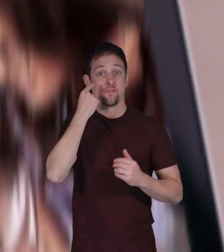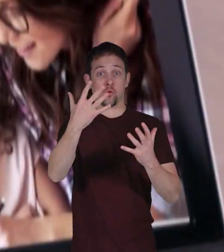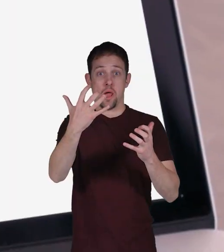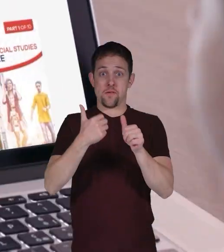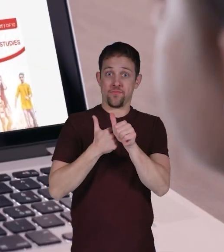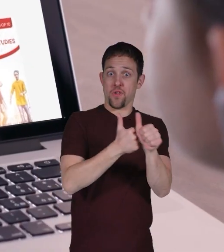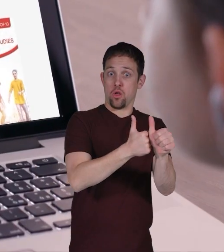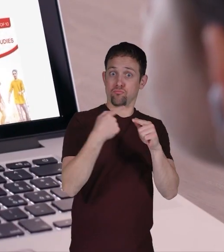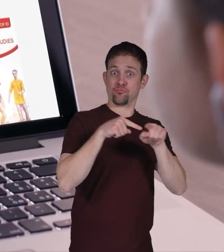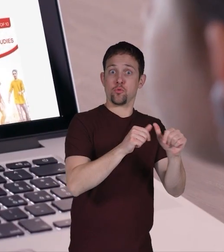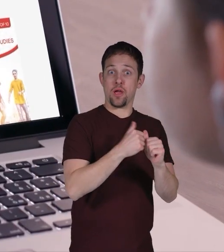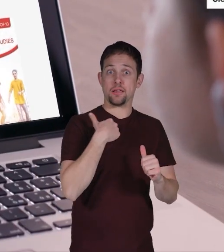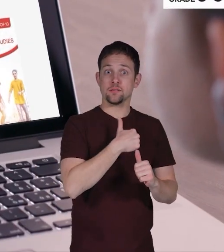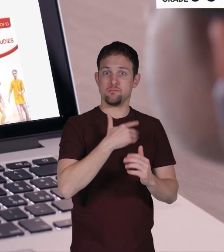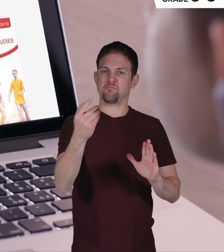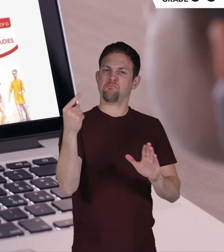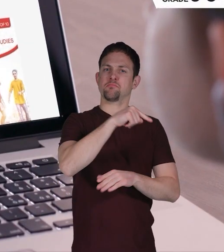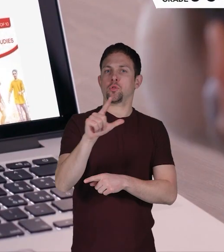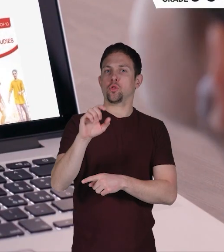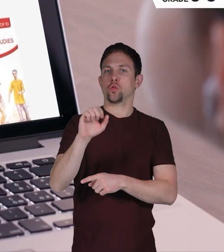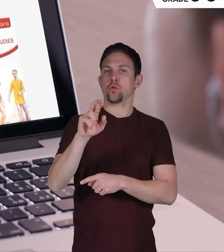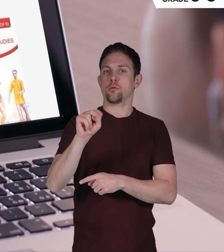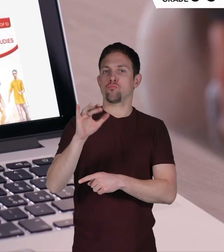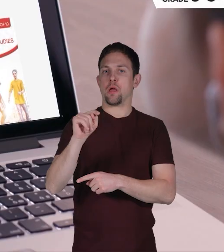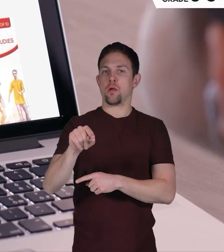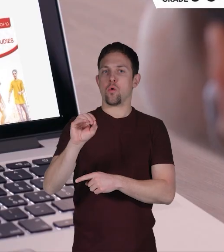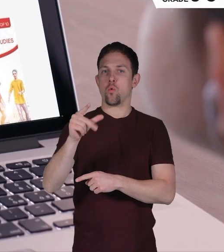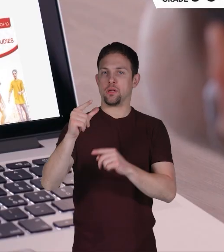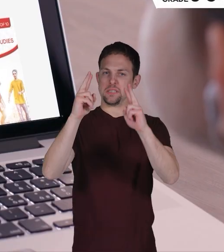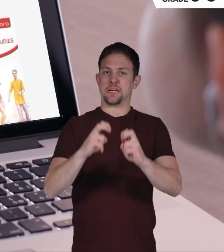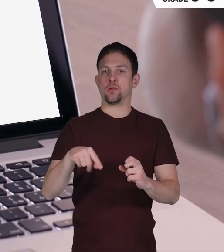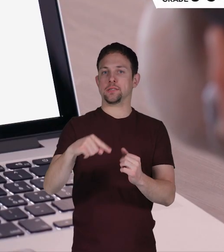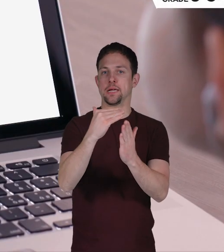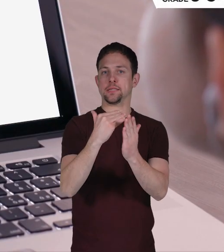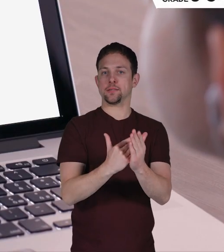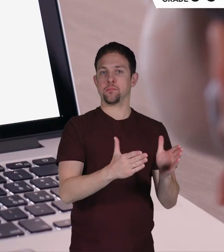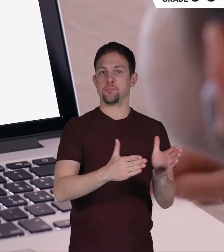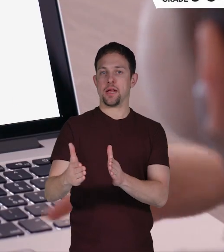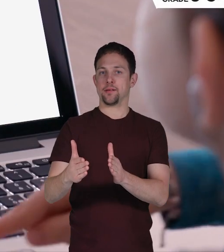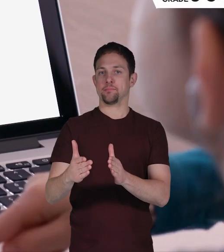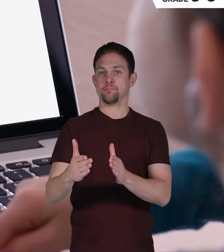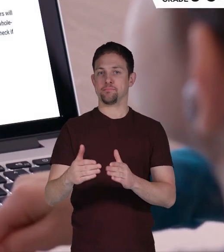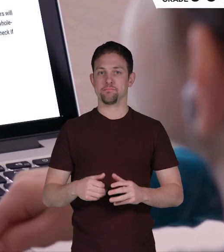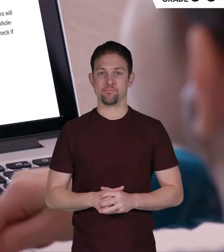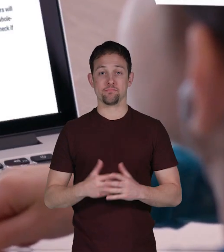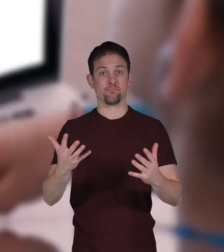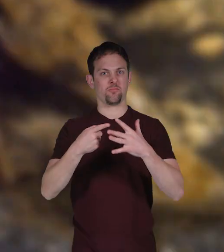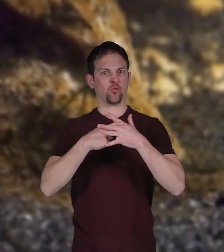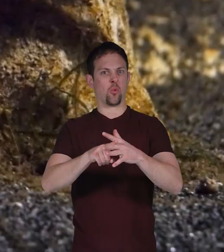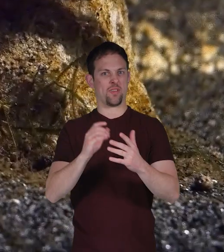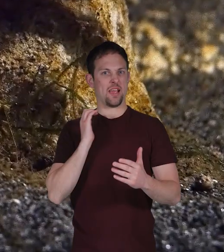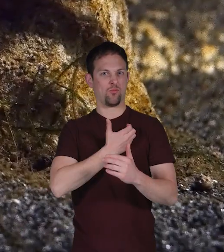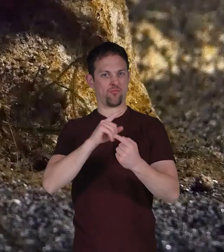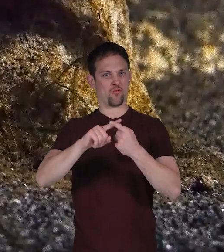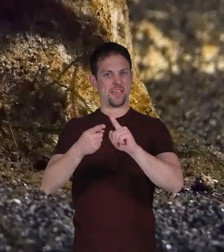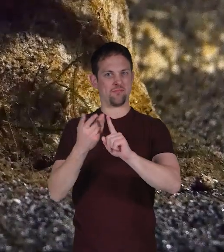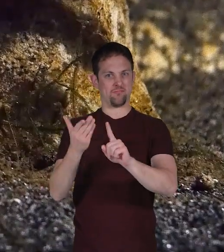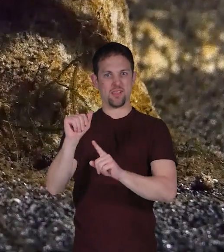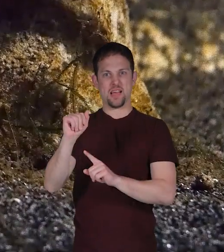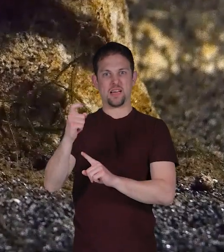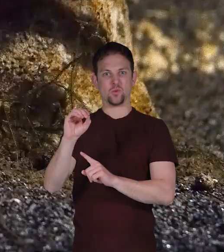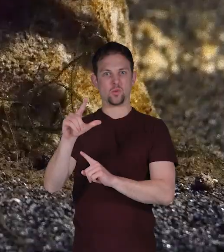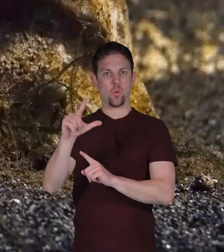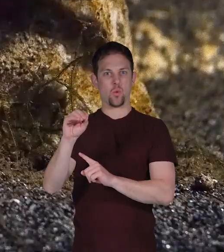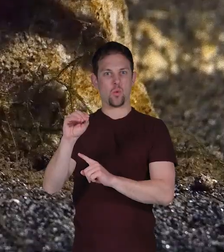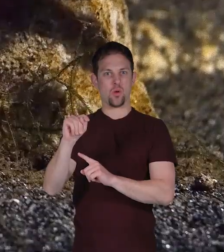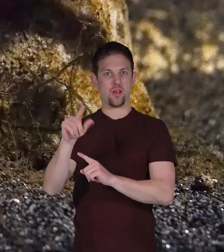if you want to follow along with us head over to learnbrite.org to download this lesson plan let's start off